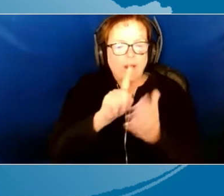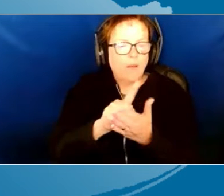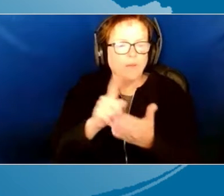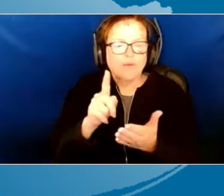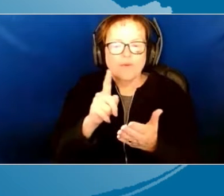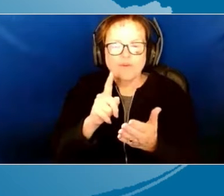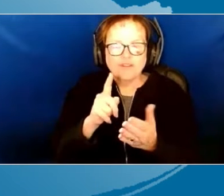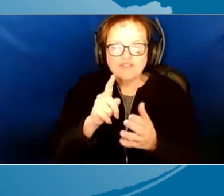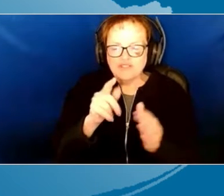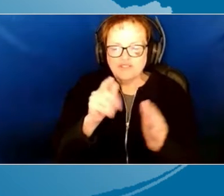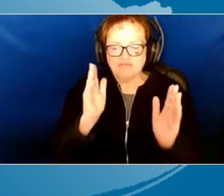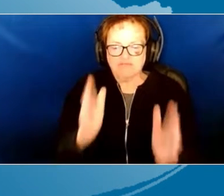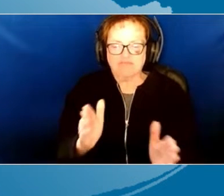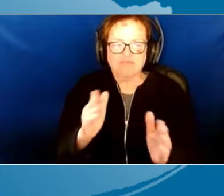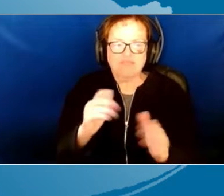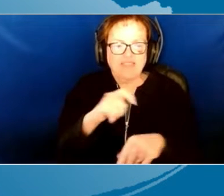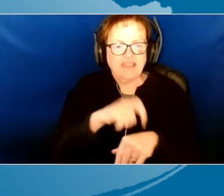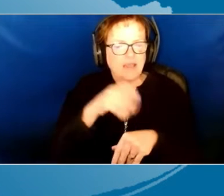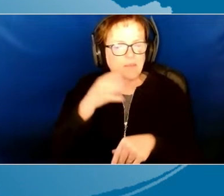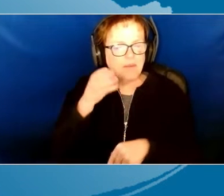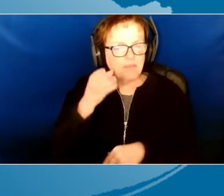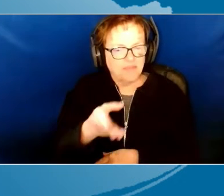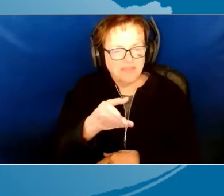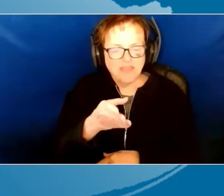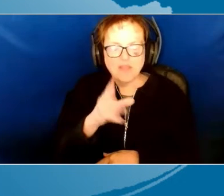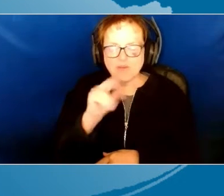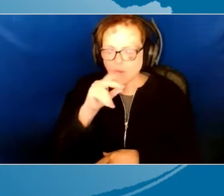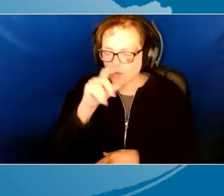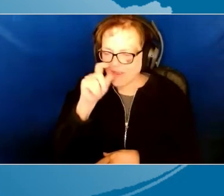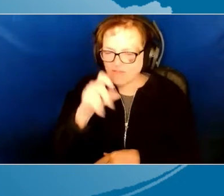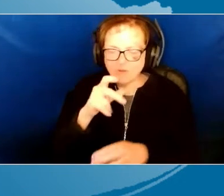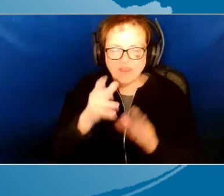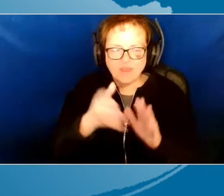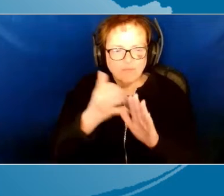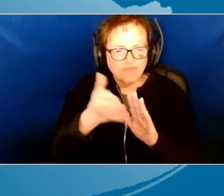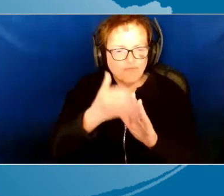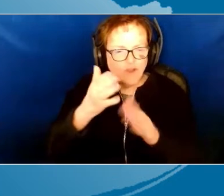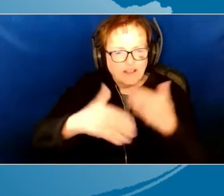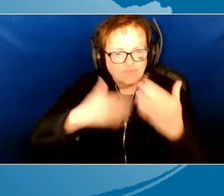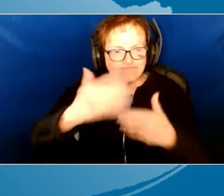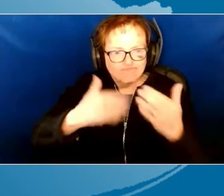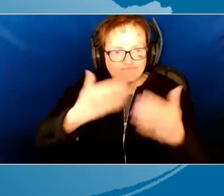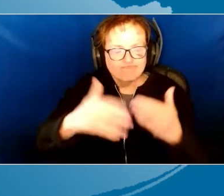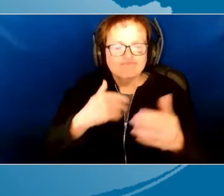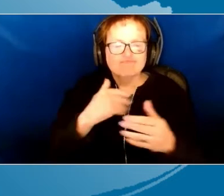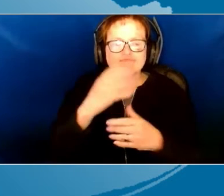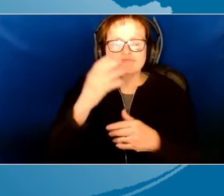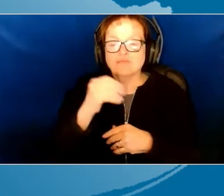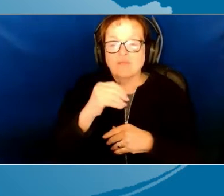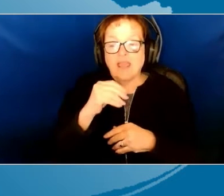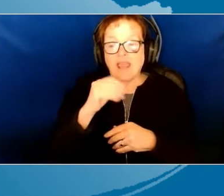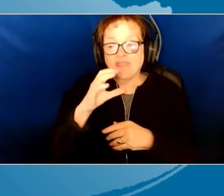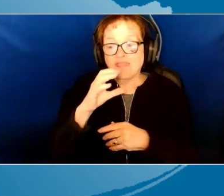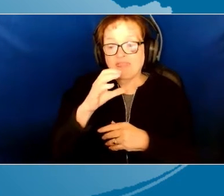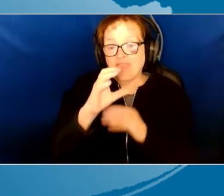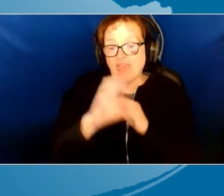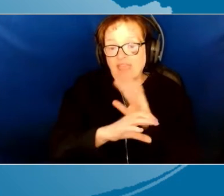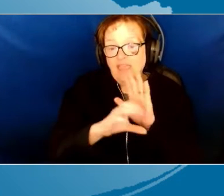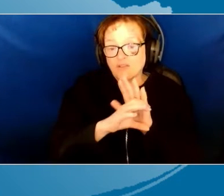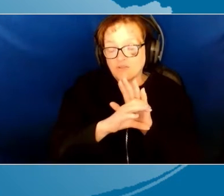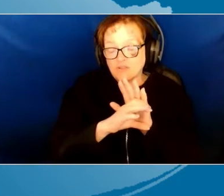just the amount of time that I'm there. We've got to keep it rolling forward. Another characteristic of coaching is reflection.